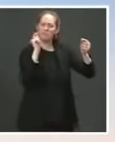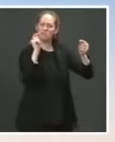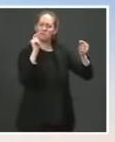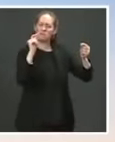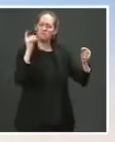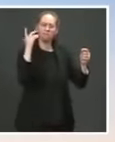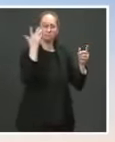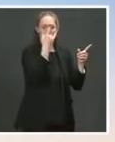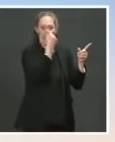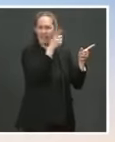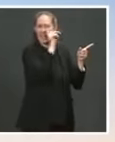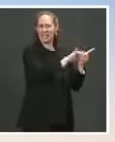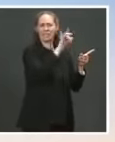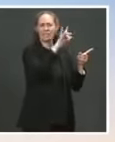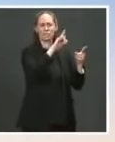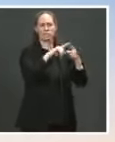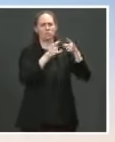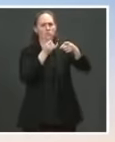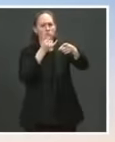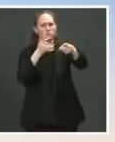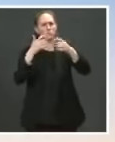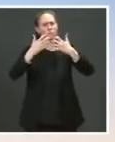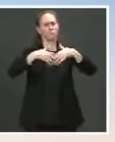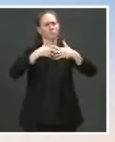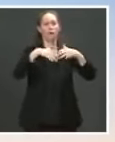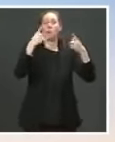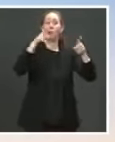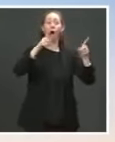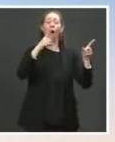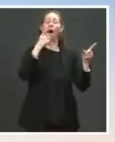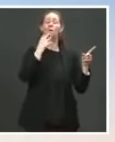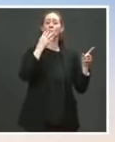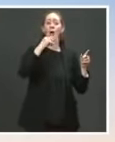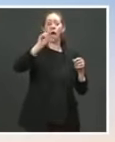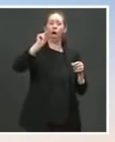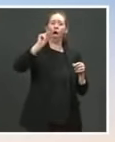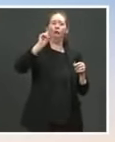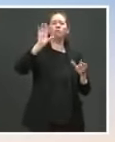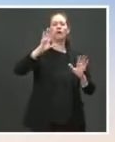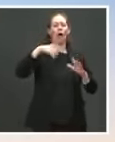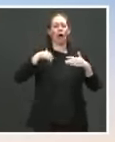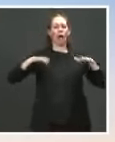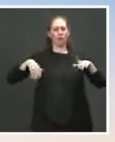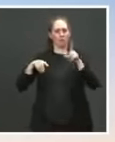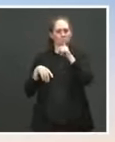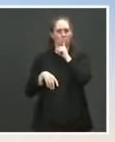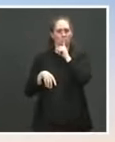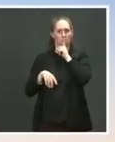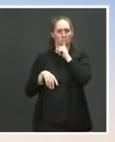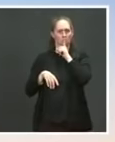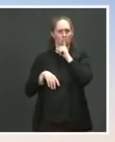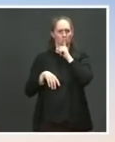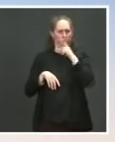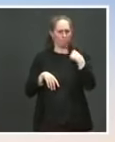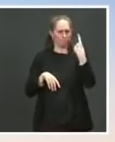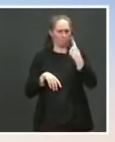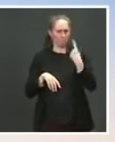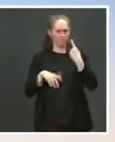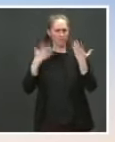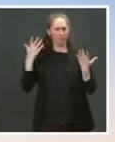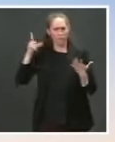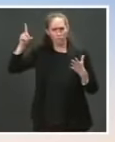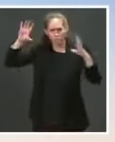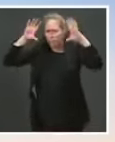Israel's not denied this. How concerned is the White House, is the President, that the actions of an ally potentially